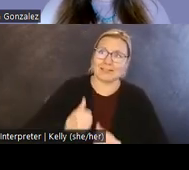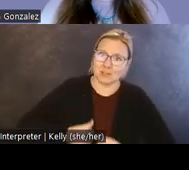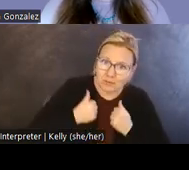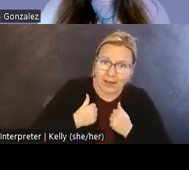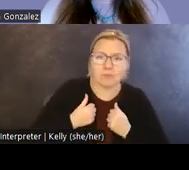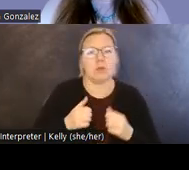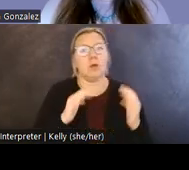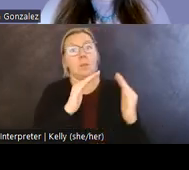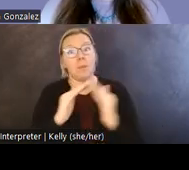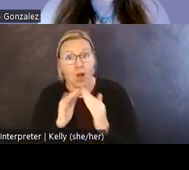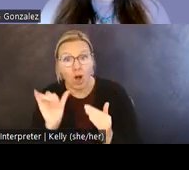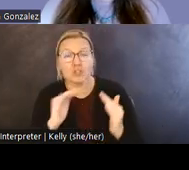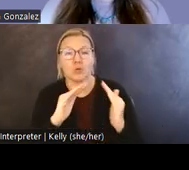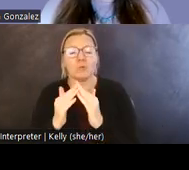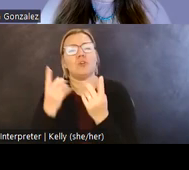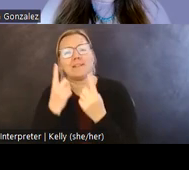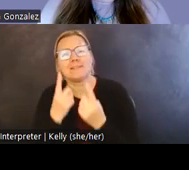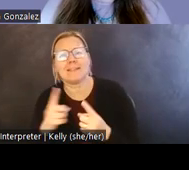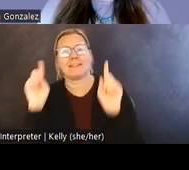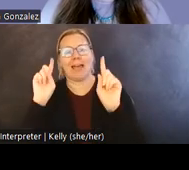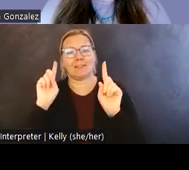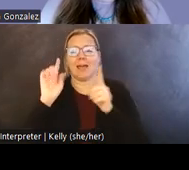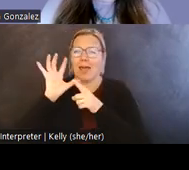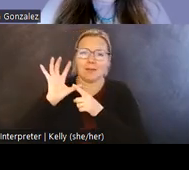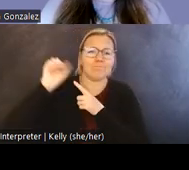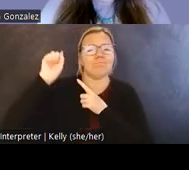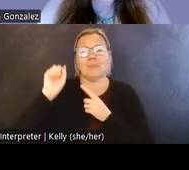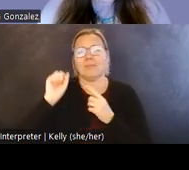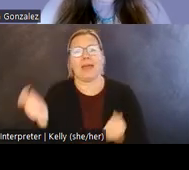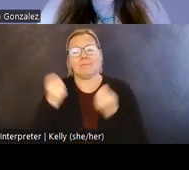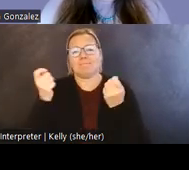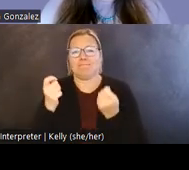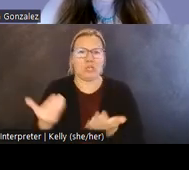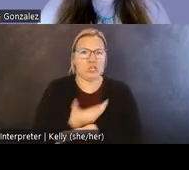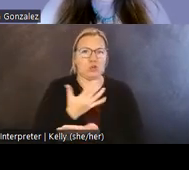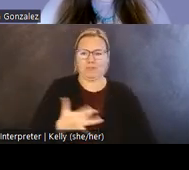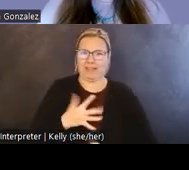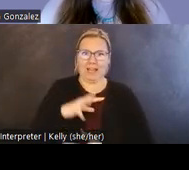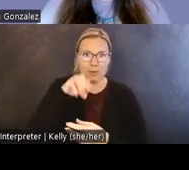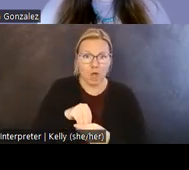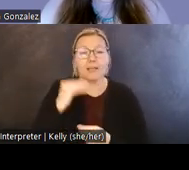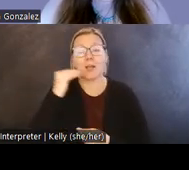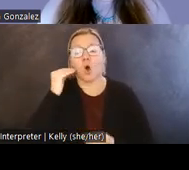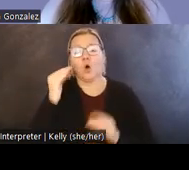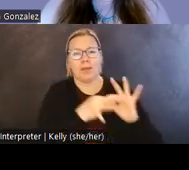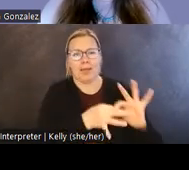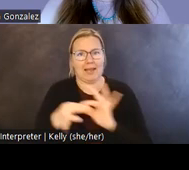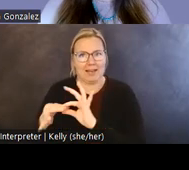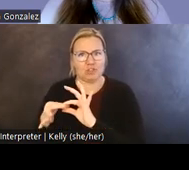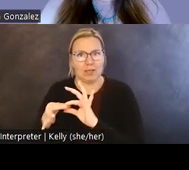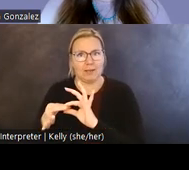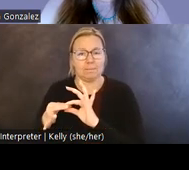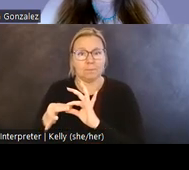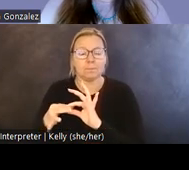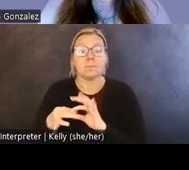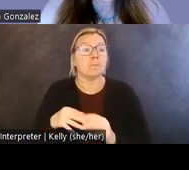success and celebration and fashioning a new sense of belonging, home, and connection in a place to